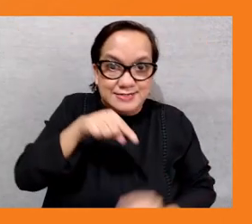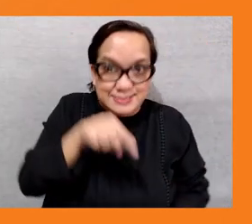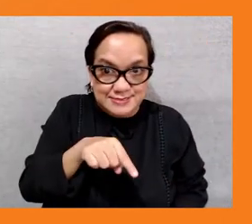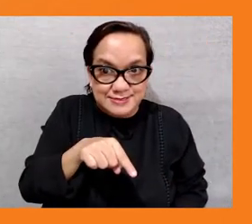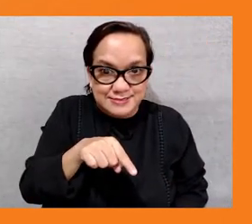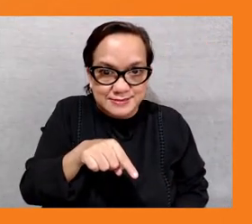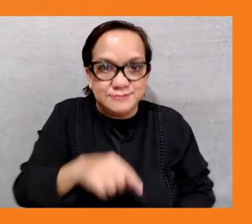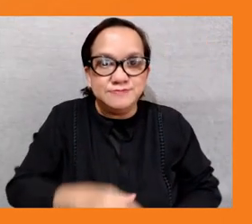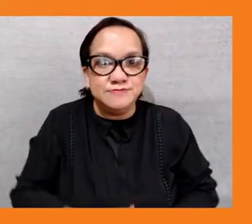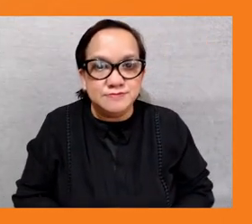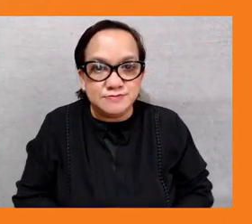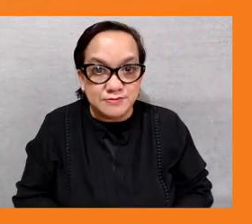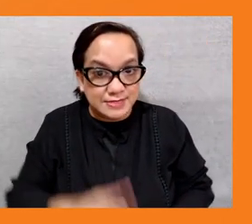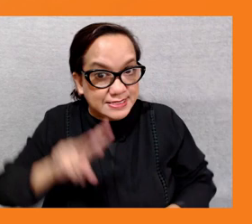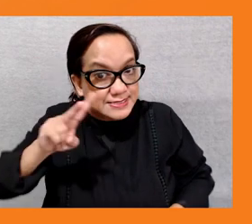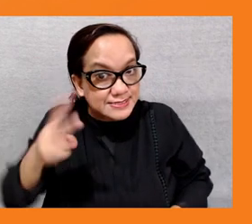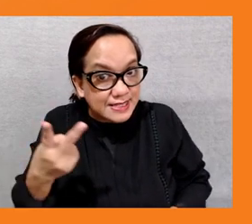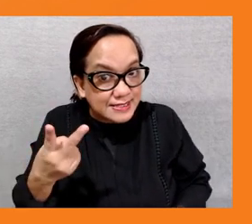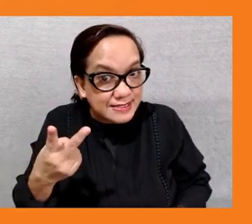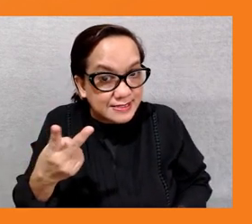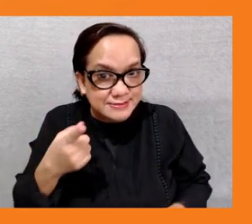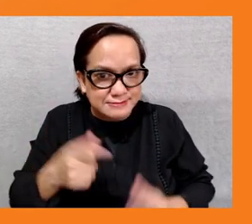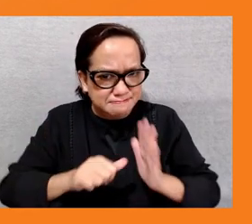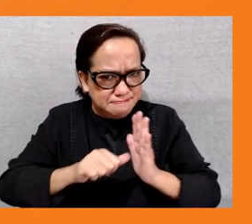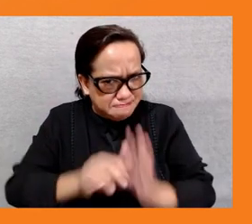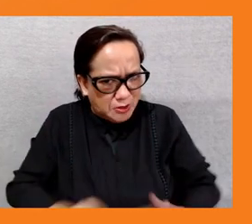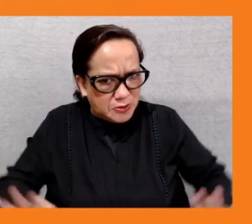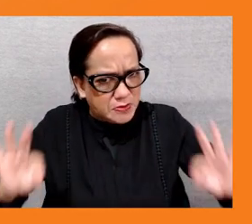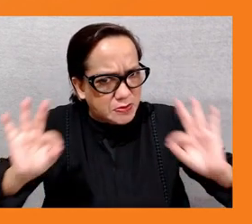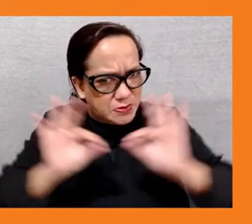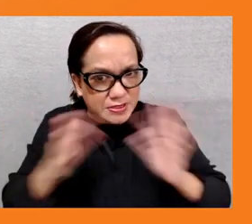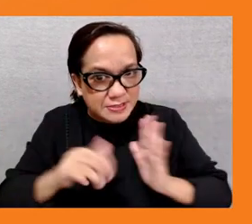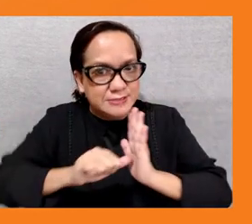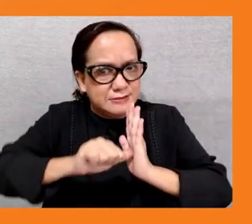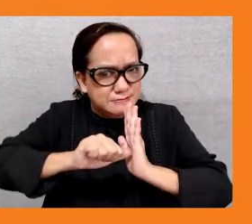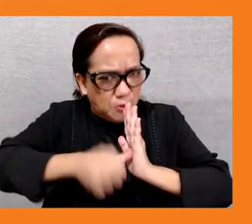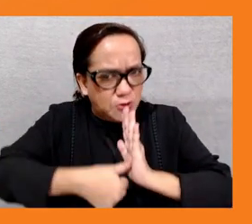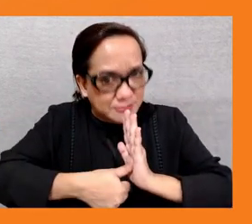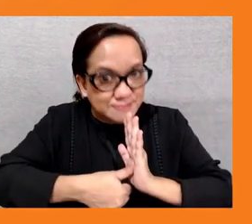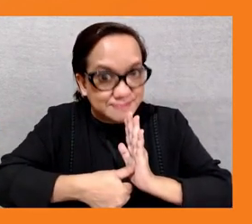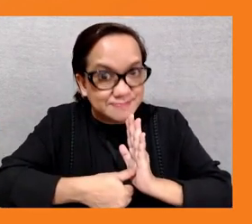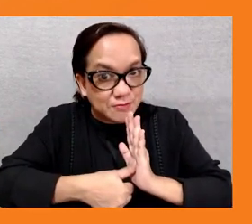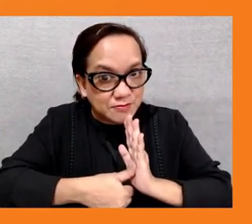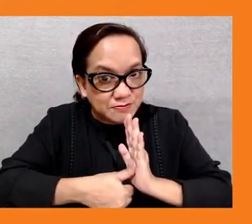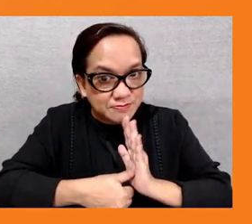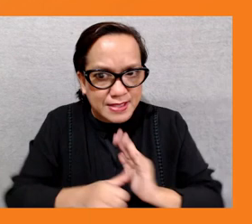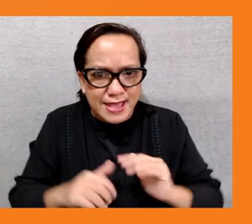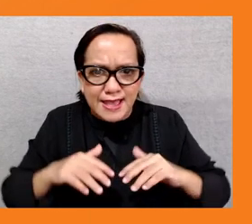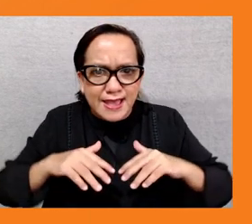is the importance of understanding how just transition plays out across many different levels